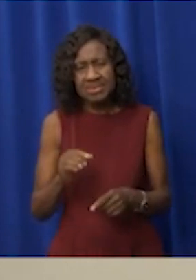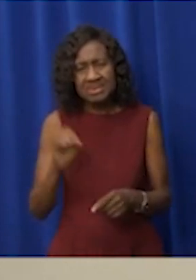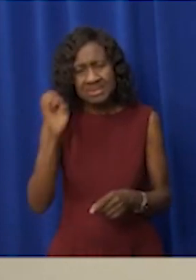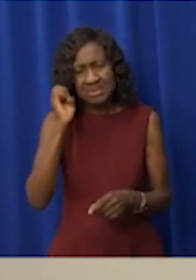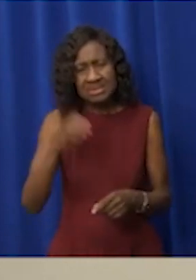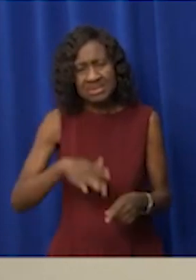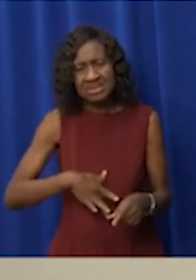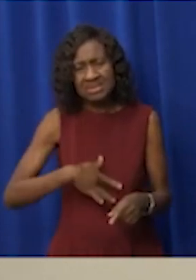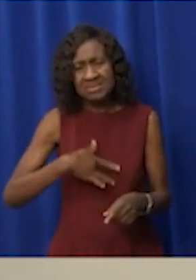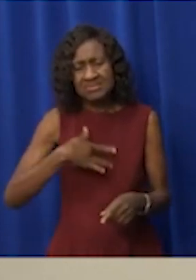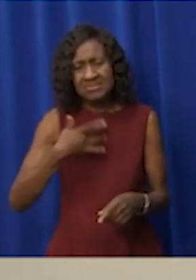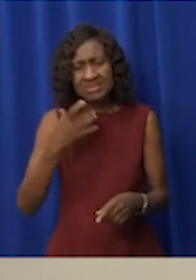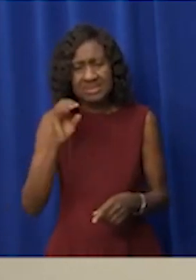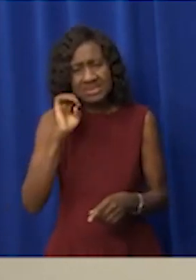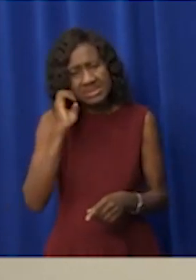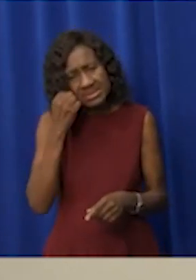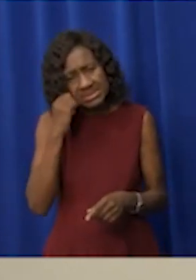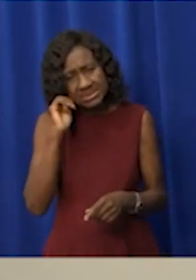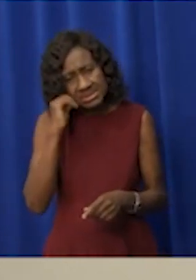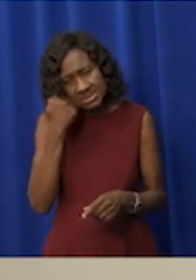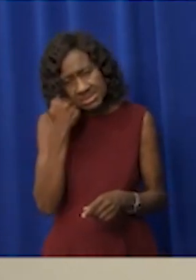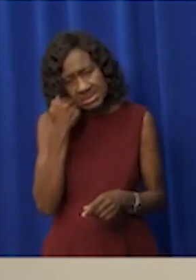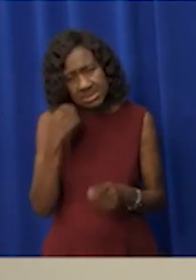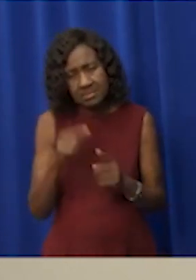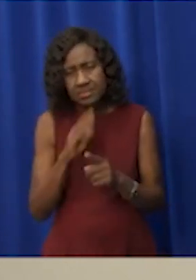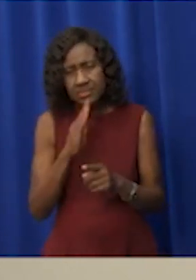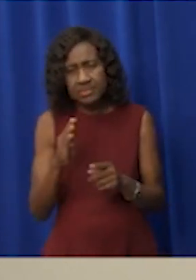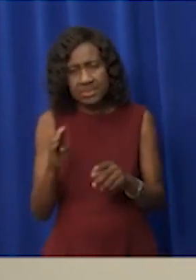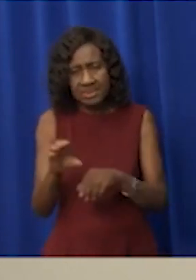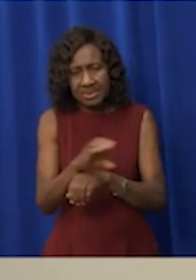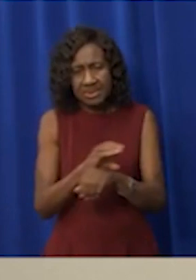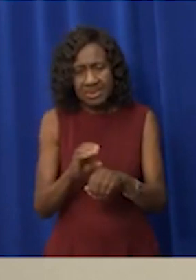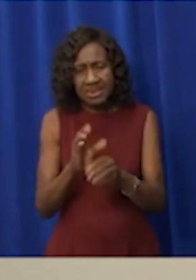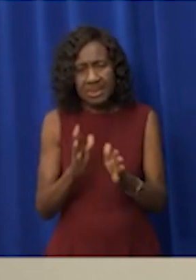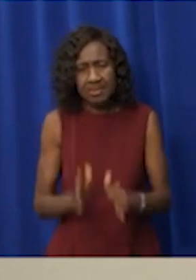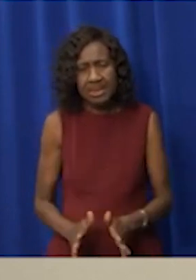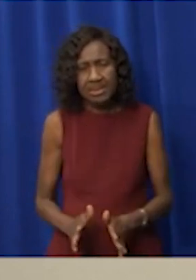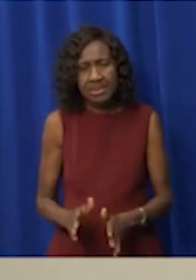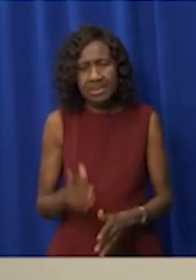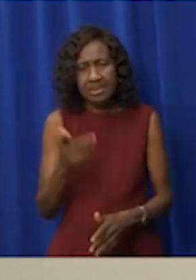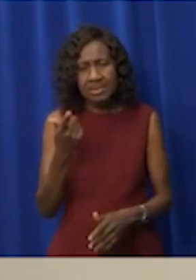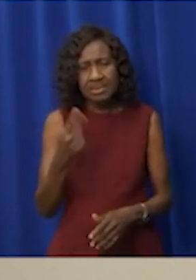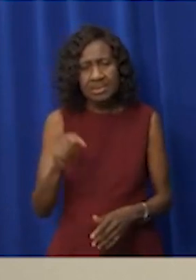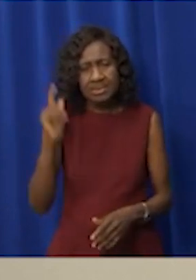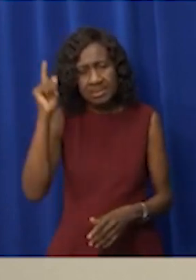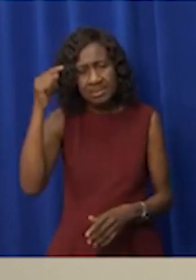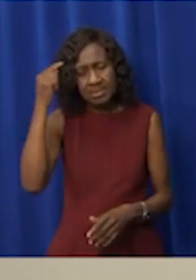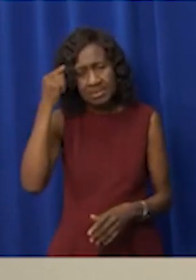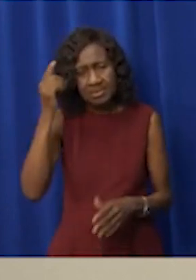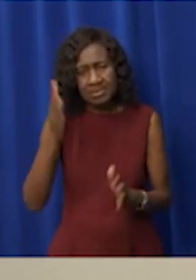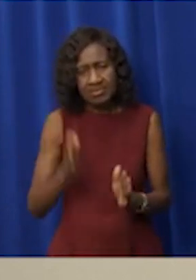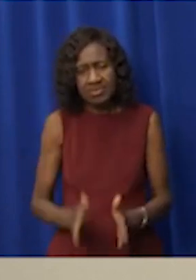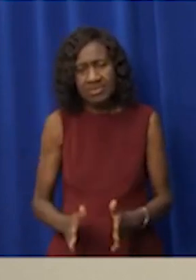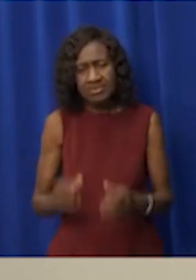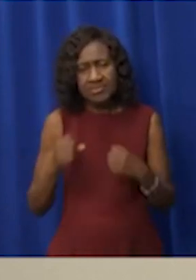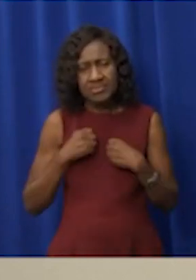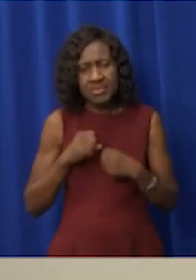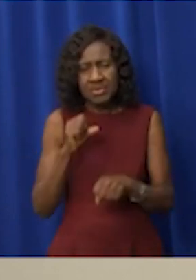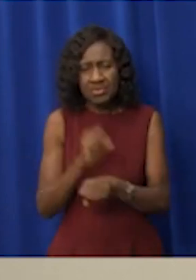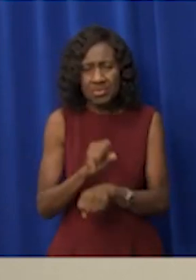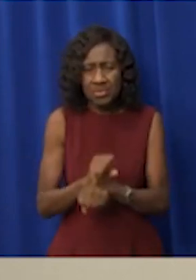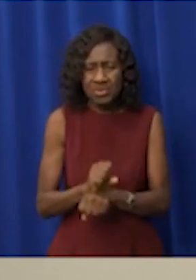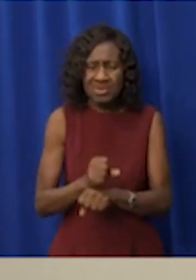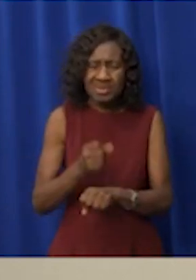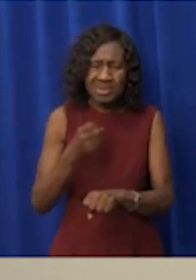to be a Caymanian. The governor has worked so incredibly